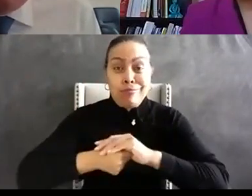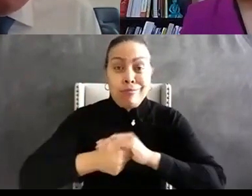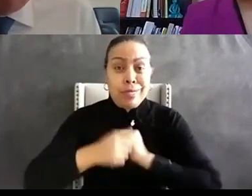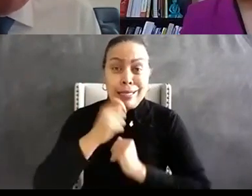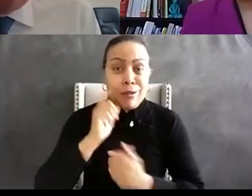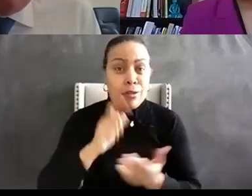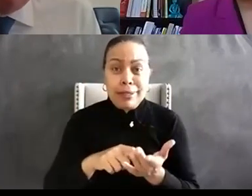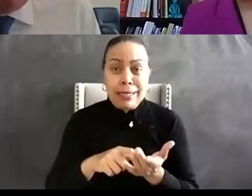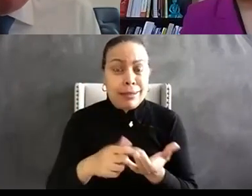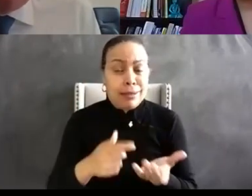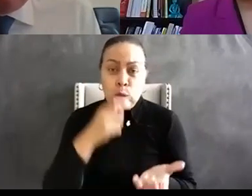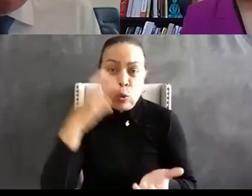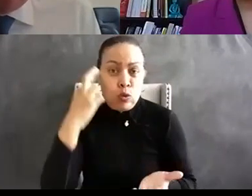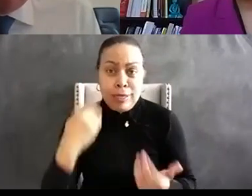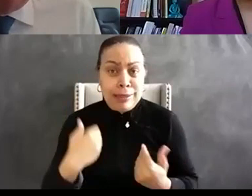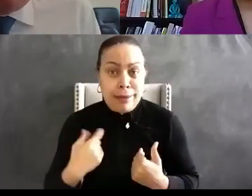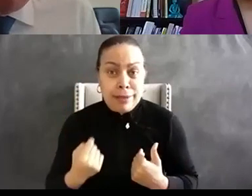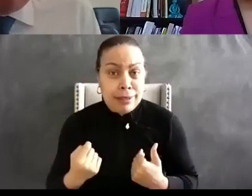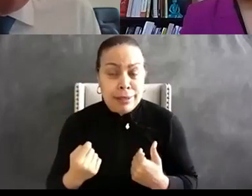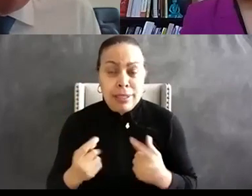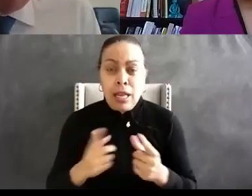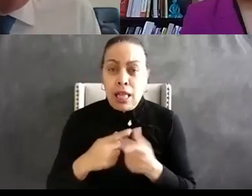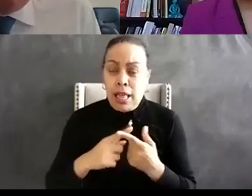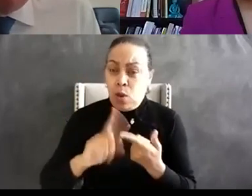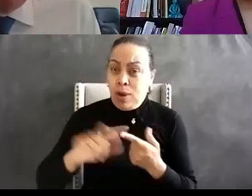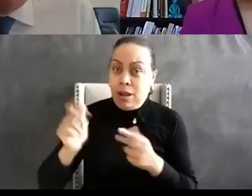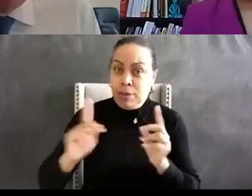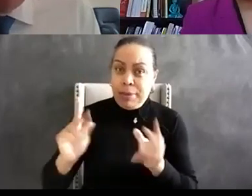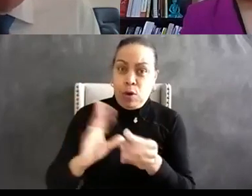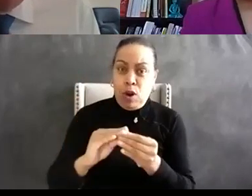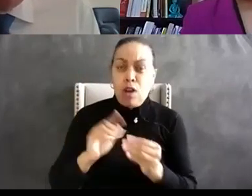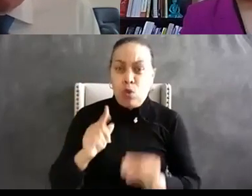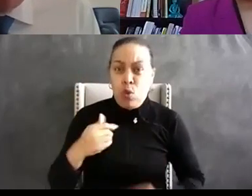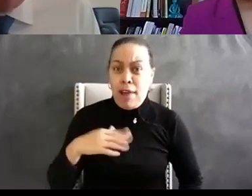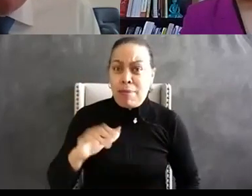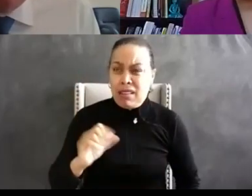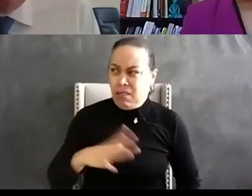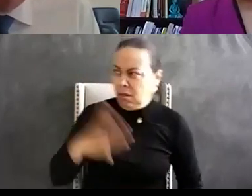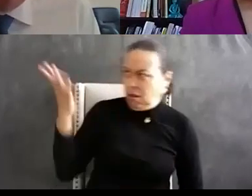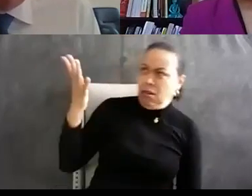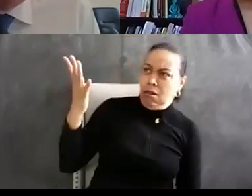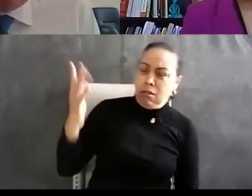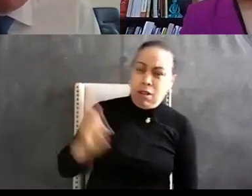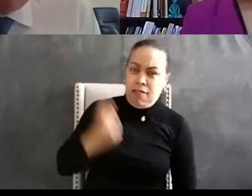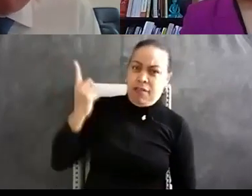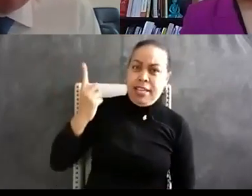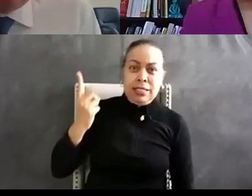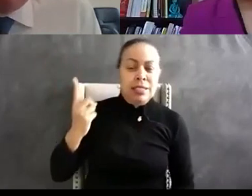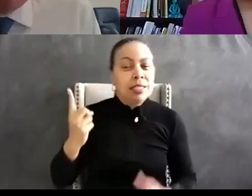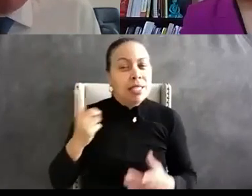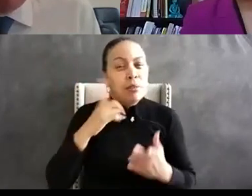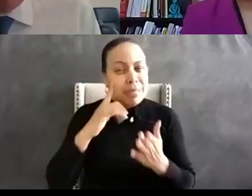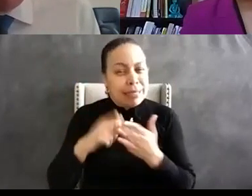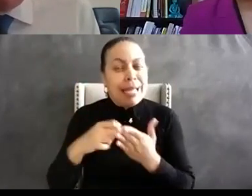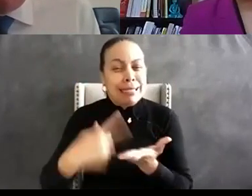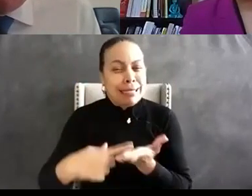other thing we have is is we we tend to get really offended when people suggest or even have the discussion that the way it's framed makes it sound